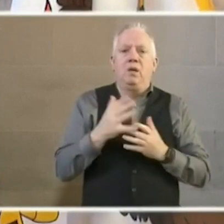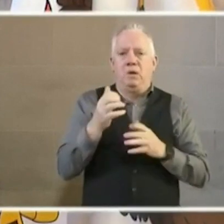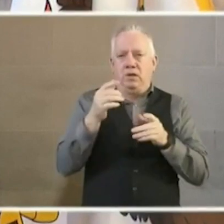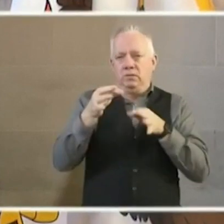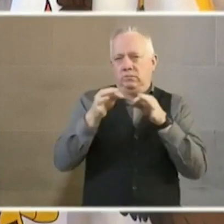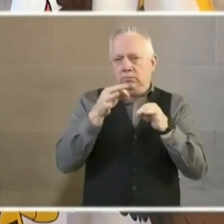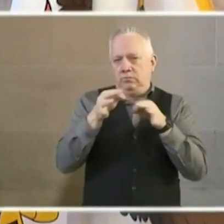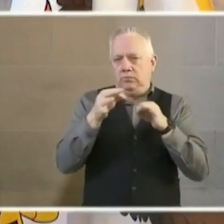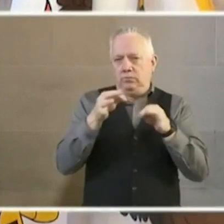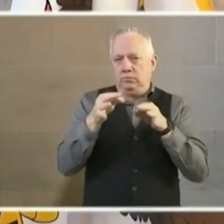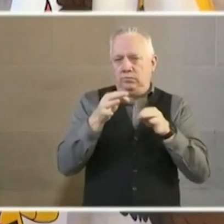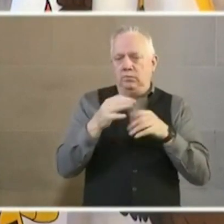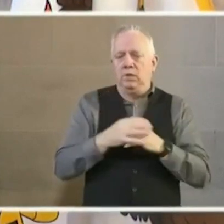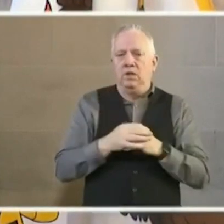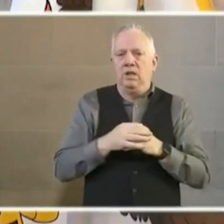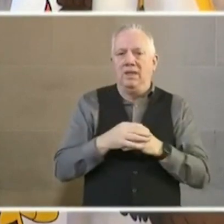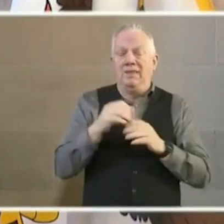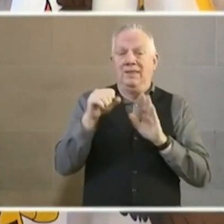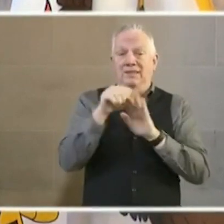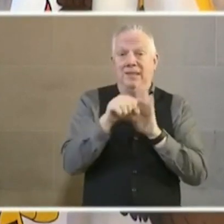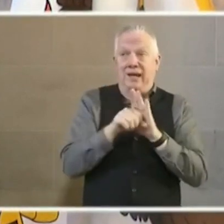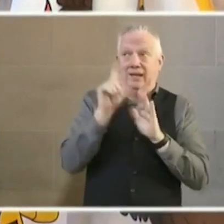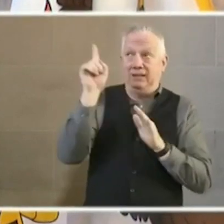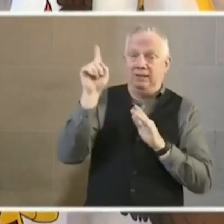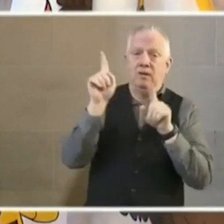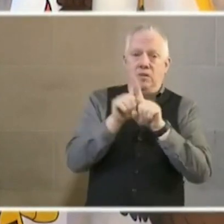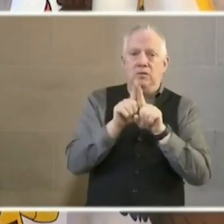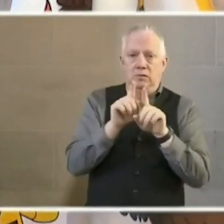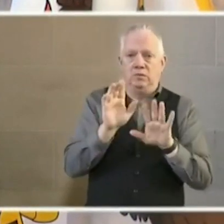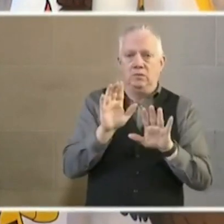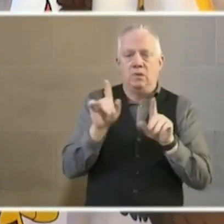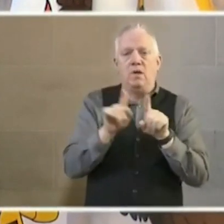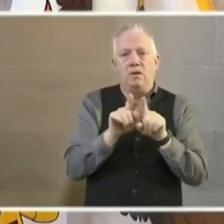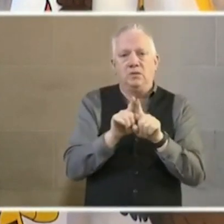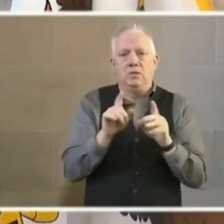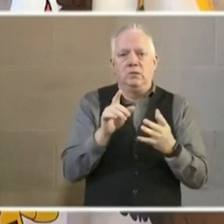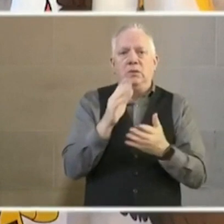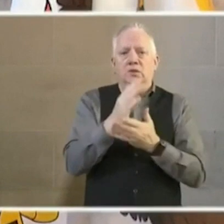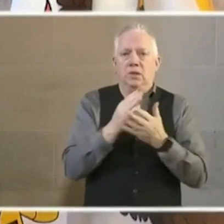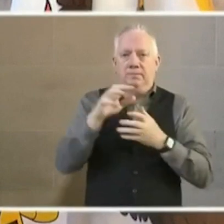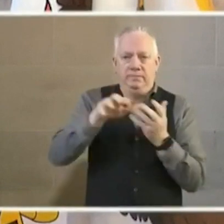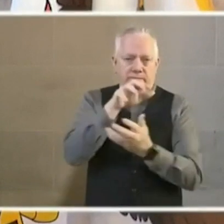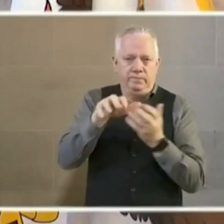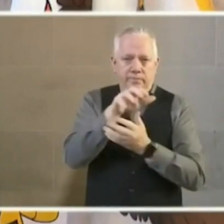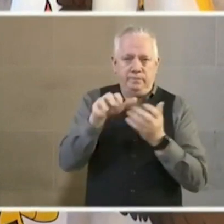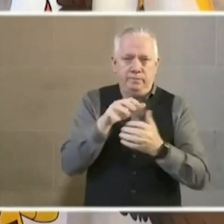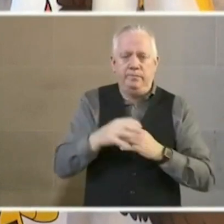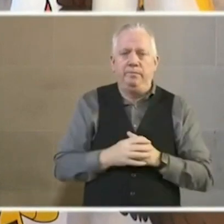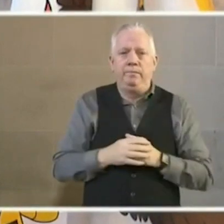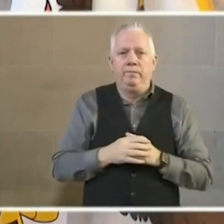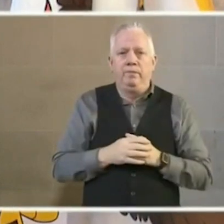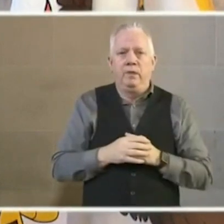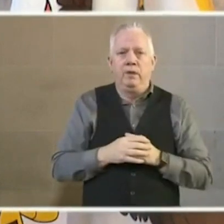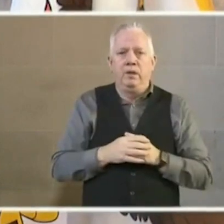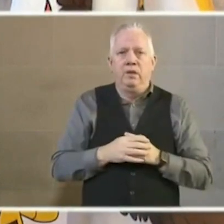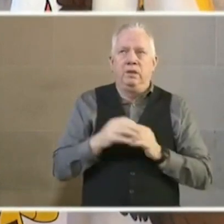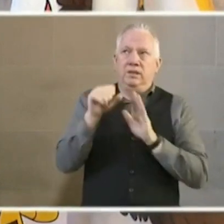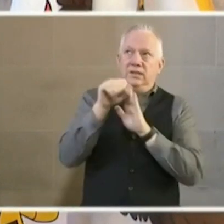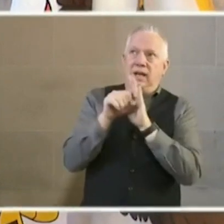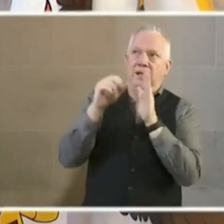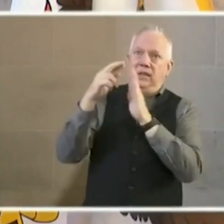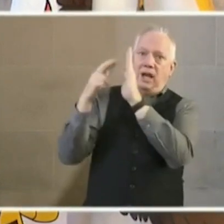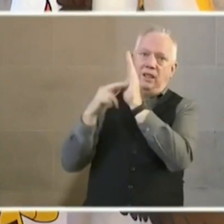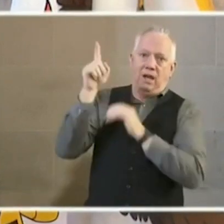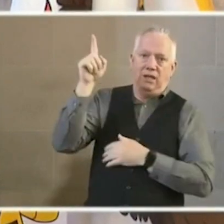go over the fact that the state, and there's also some confusion as to the state